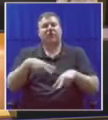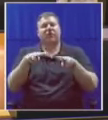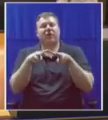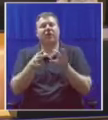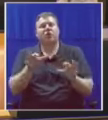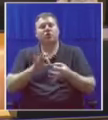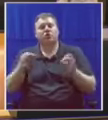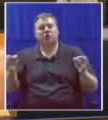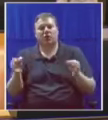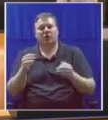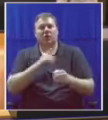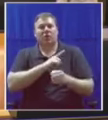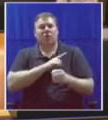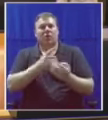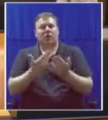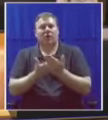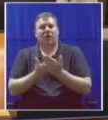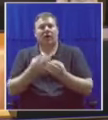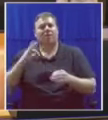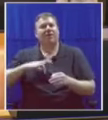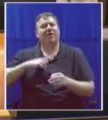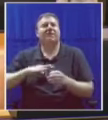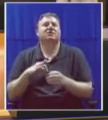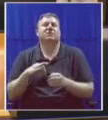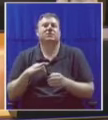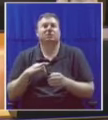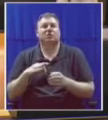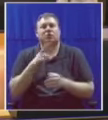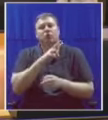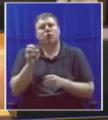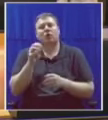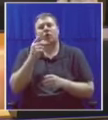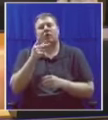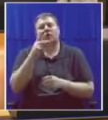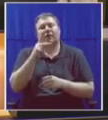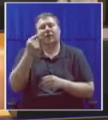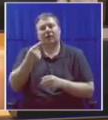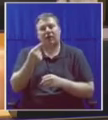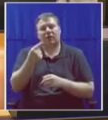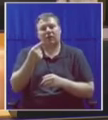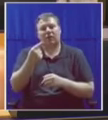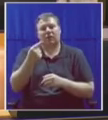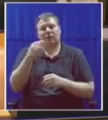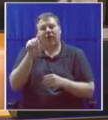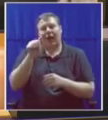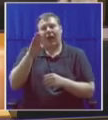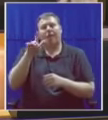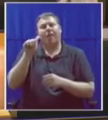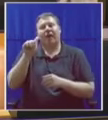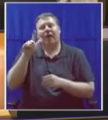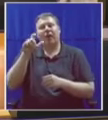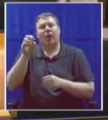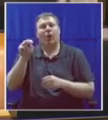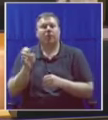chain so that they can actually benefit from those 200 kilograms of abalone that they catch? And these Chinese